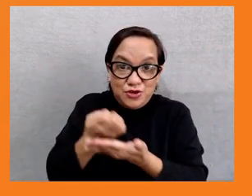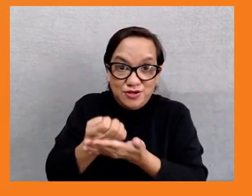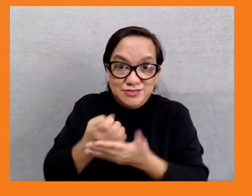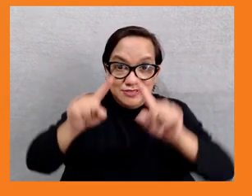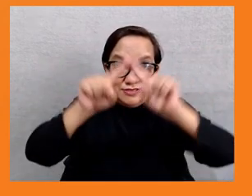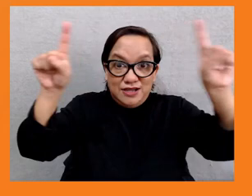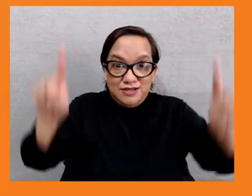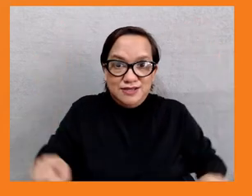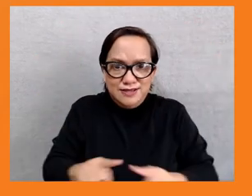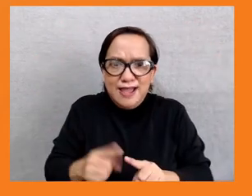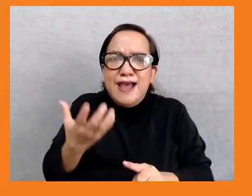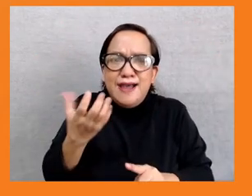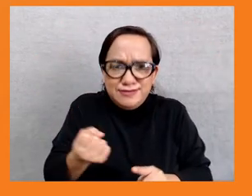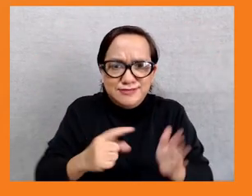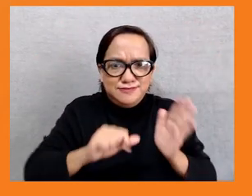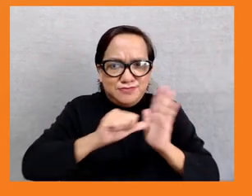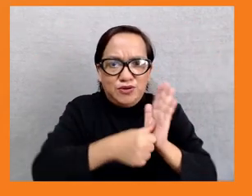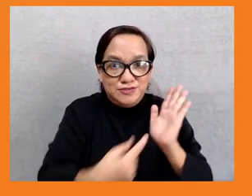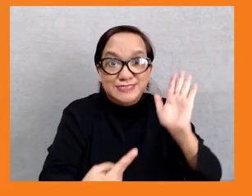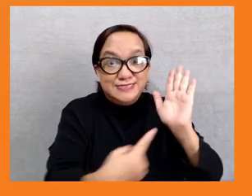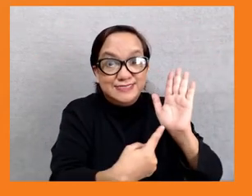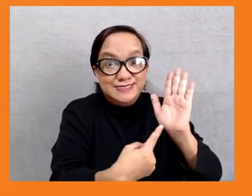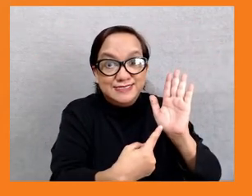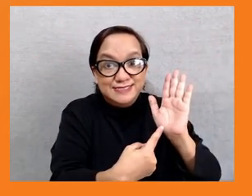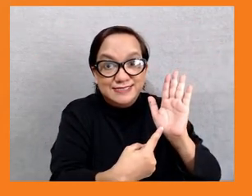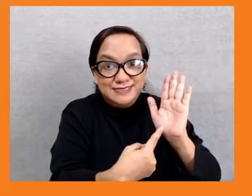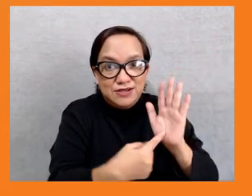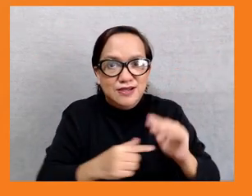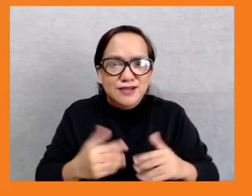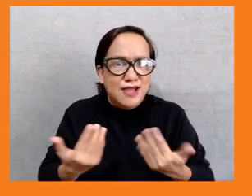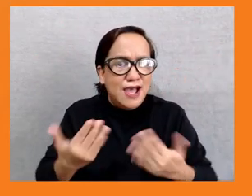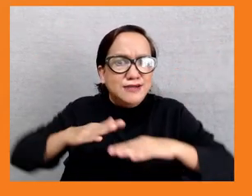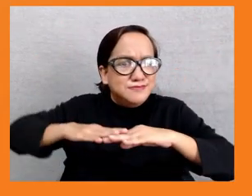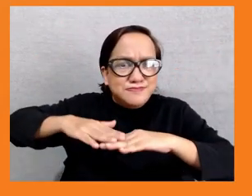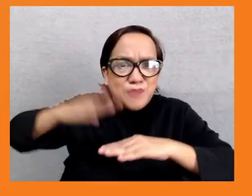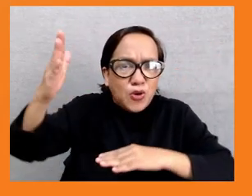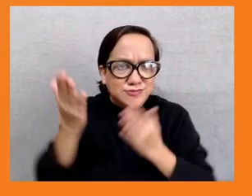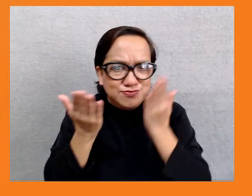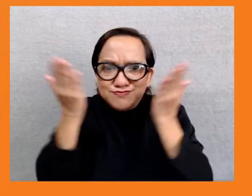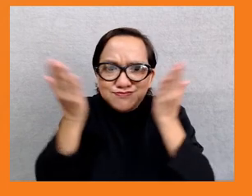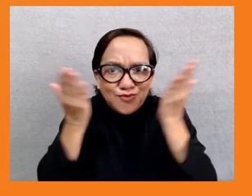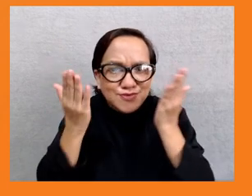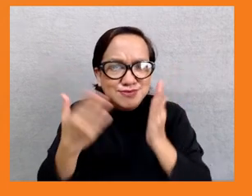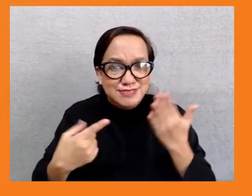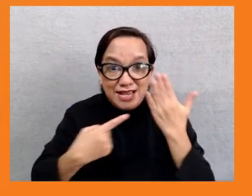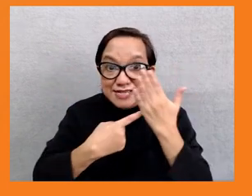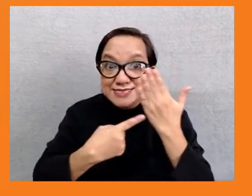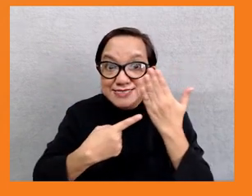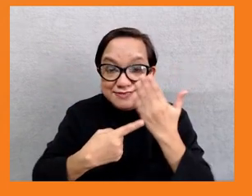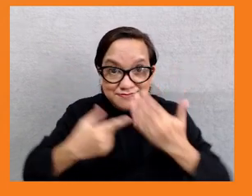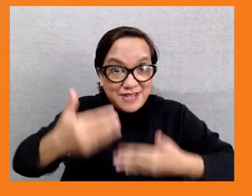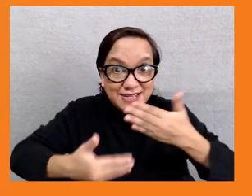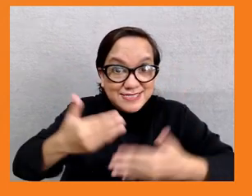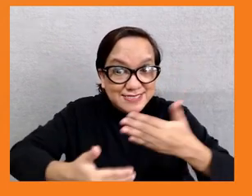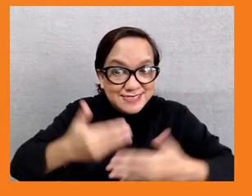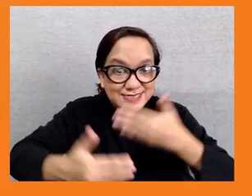all of the policy parties for promoting digital services trade. And in our theme chapter for the Asian Development Outlook